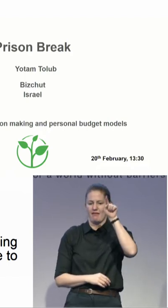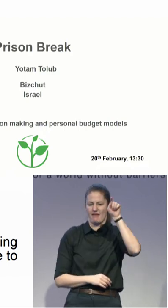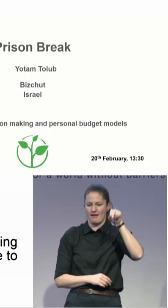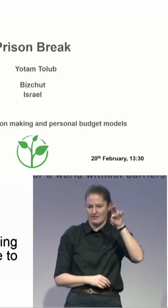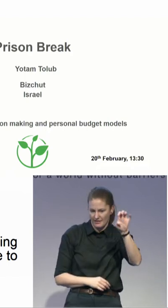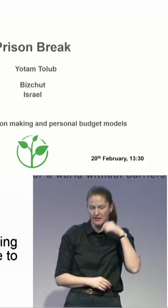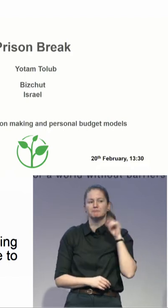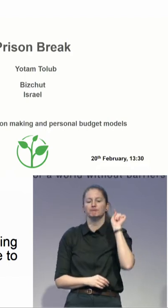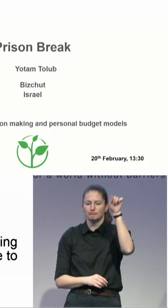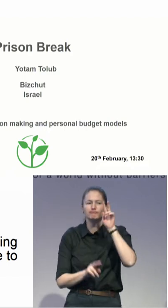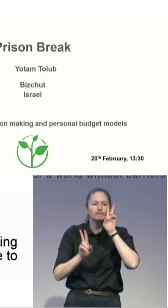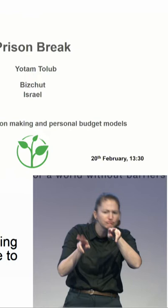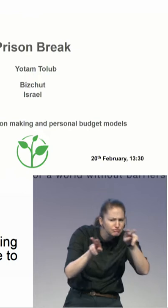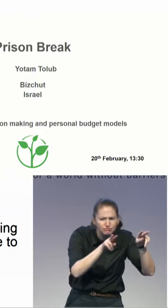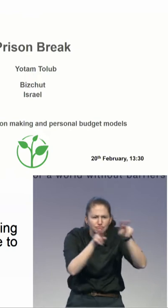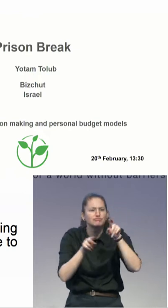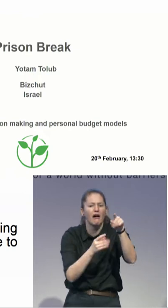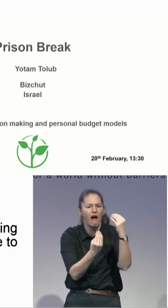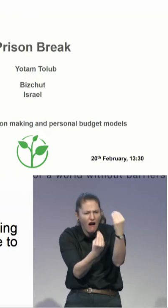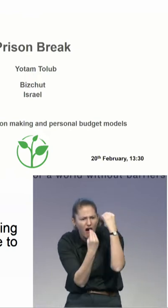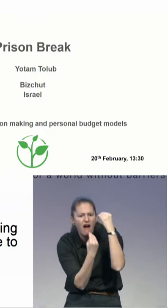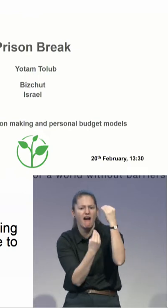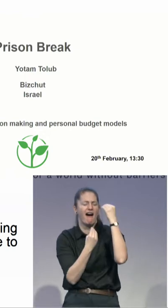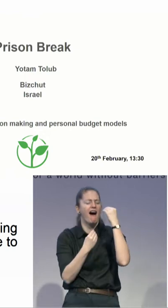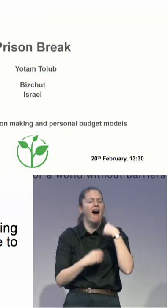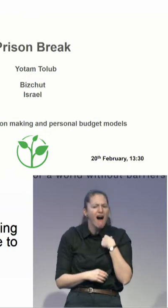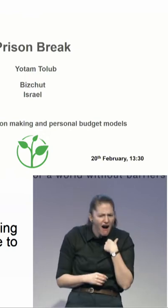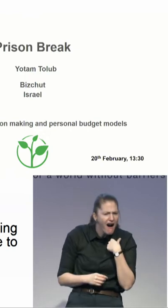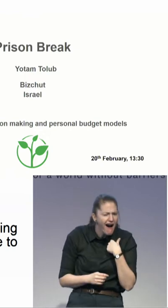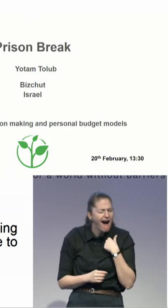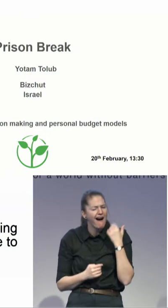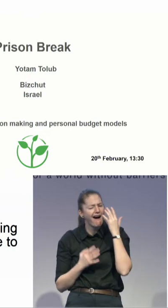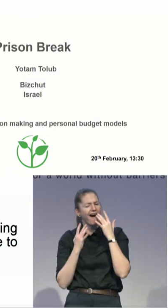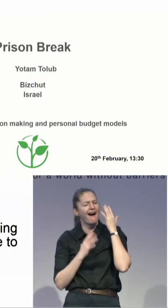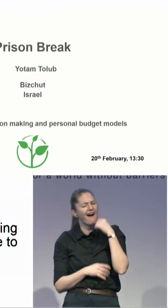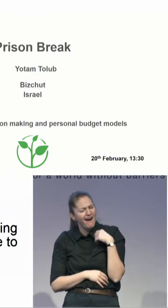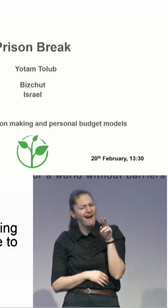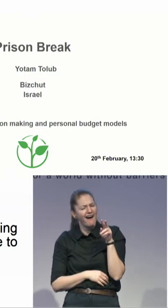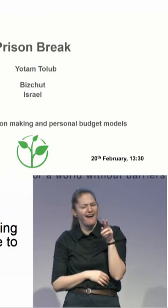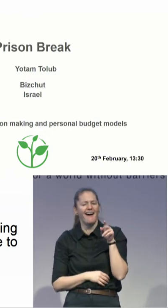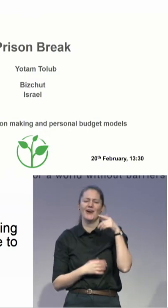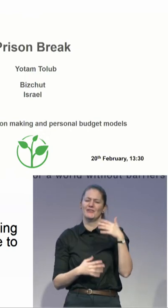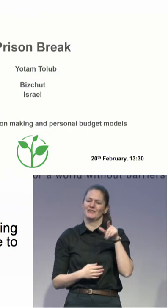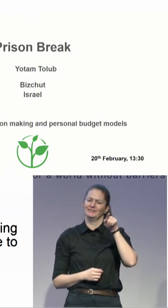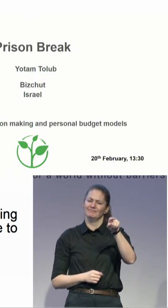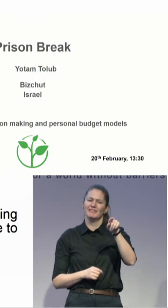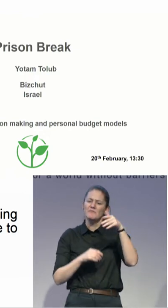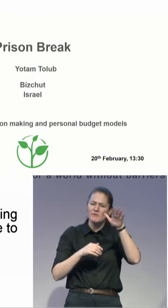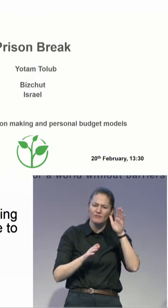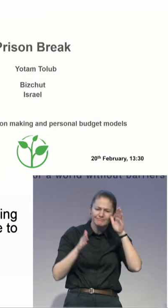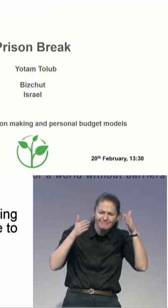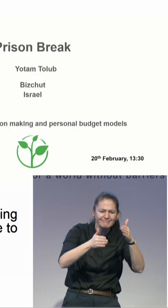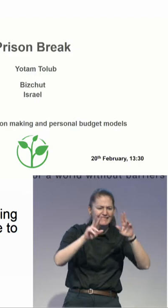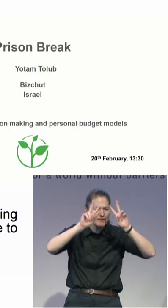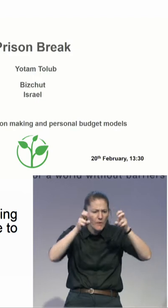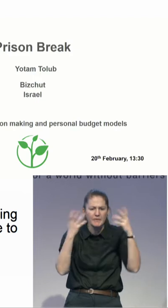were extremely influenced by Maths. So, thank you very much and it's an honor